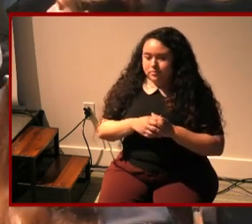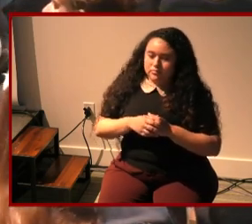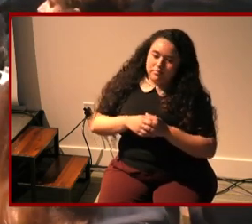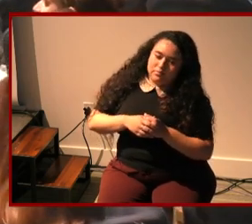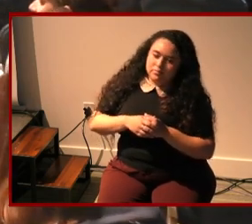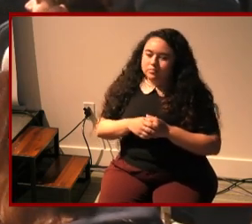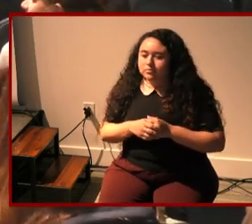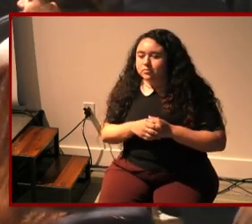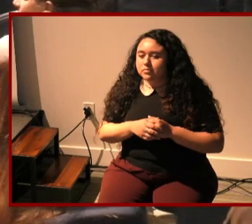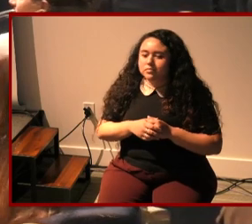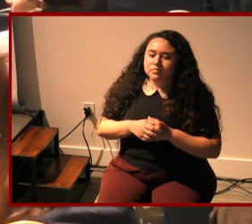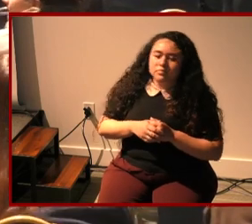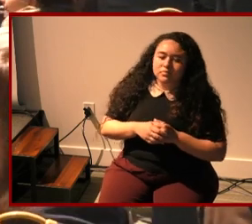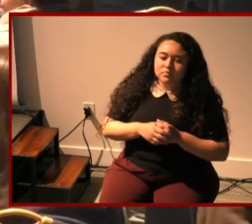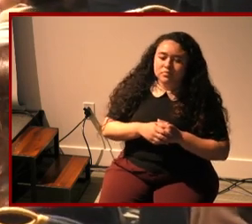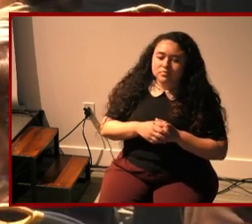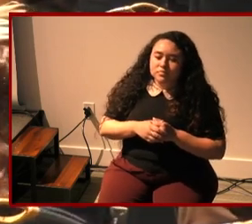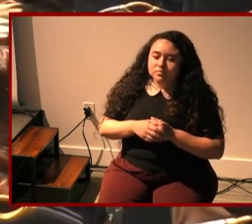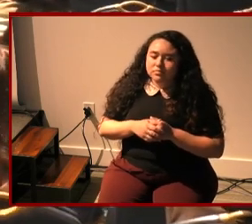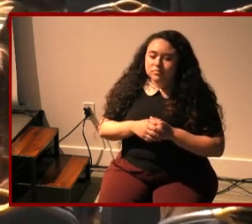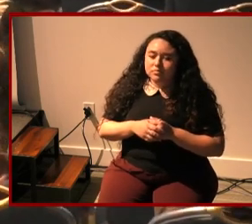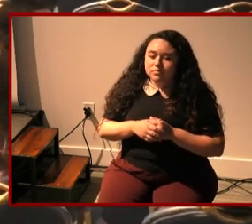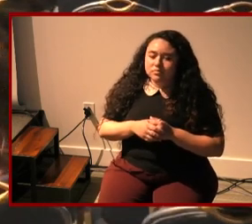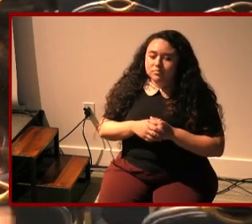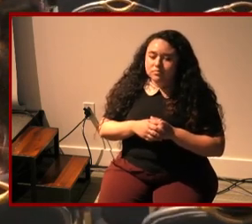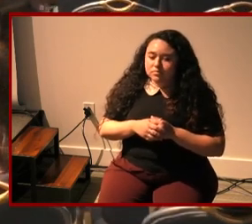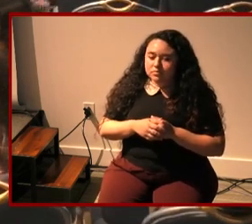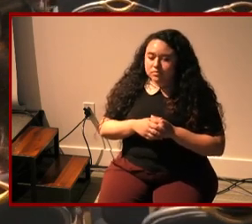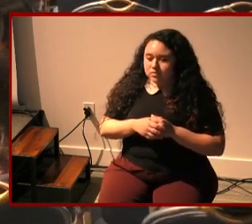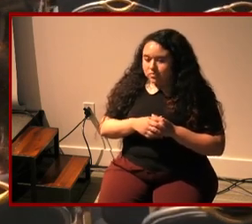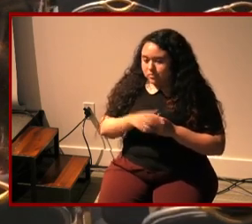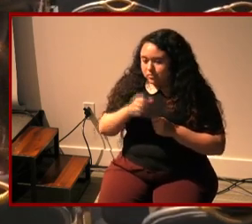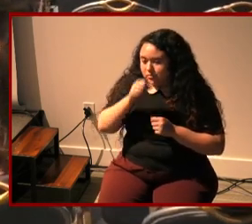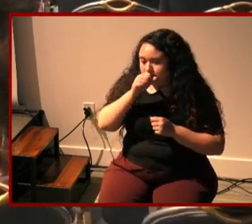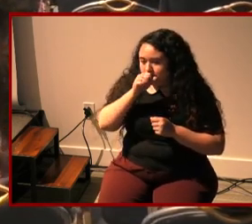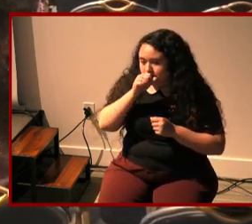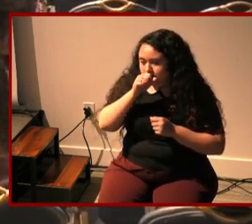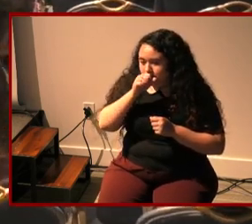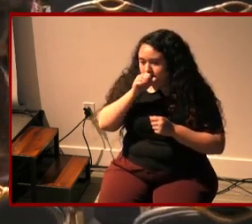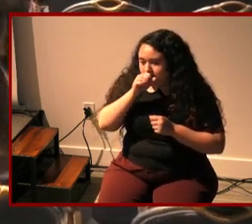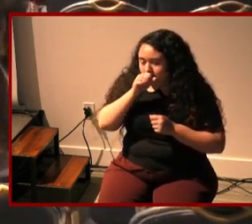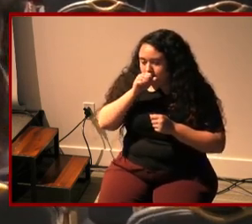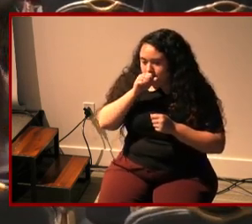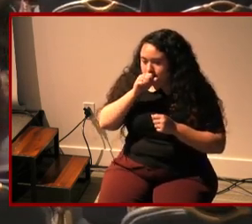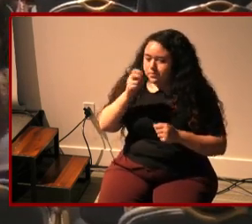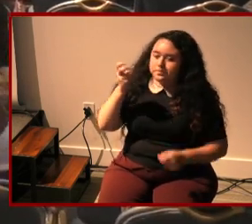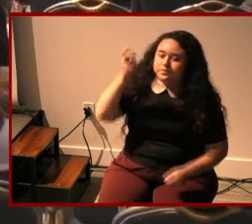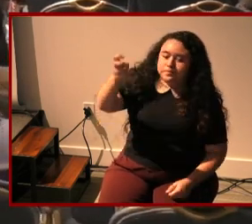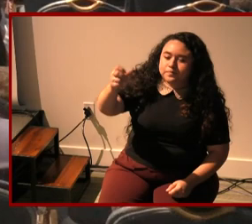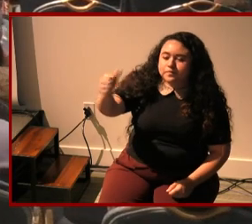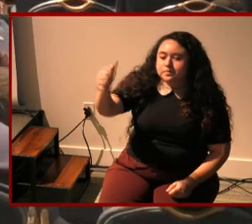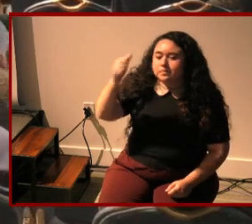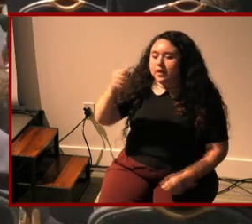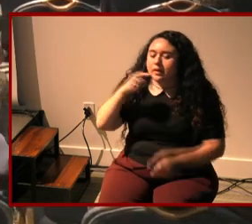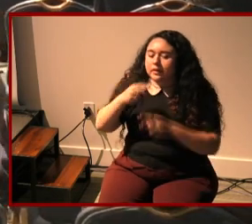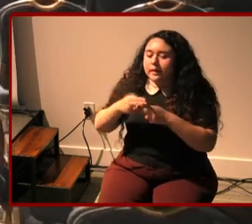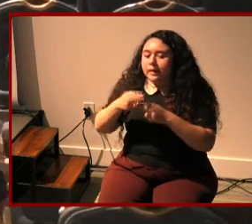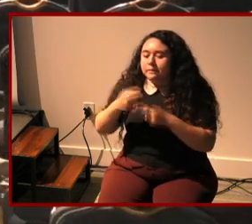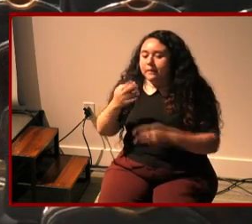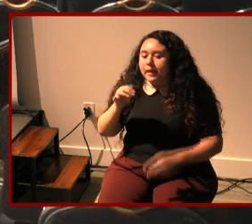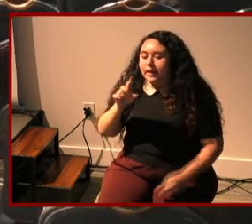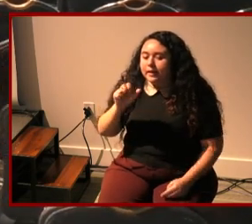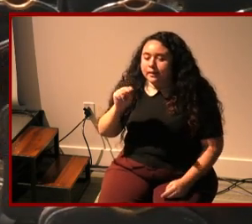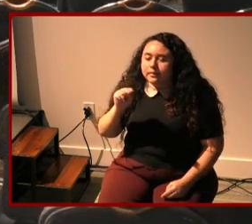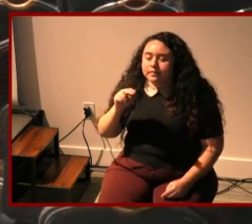hi my name is hayden i'm wearing a blue crew neck and i have brownish red hair um i was wondering